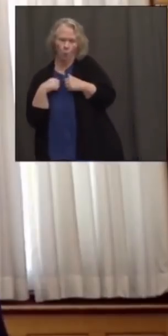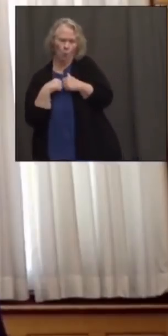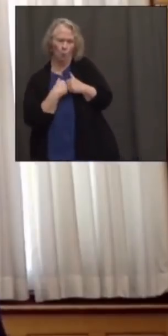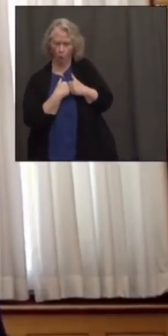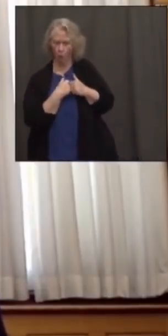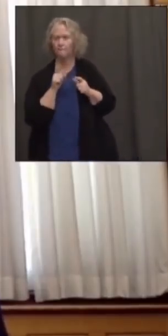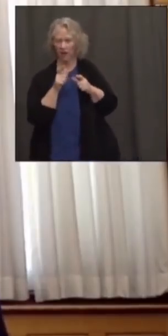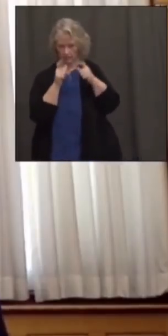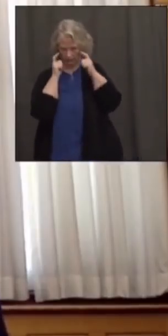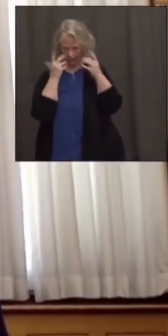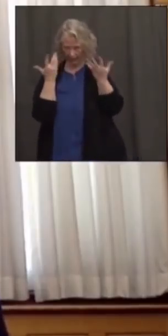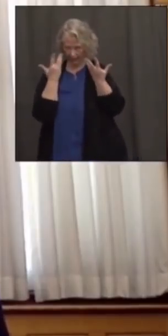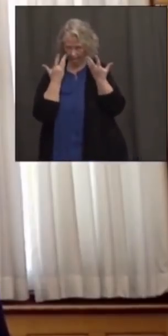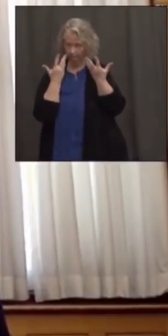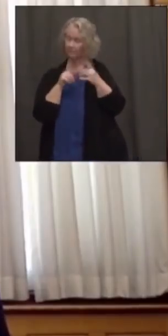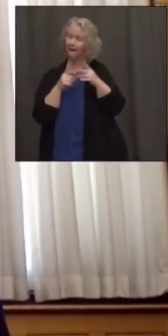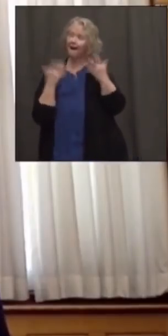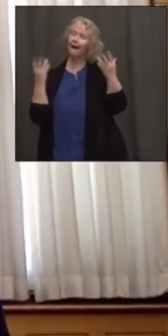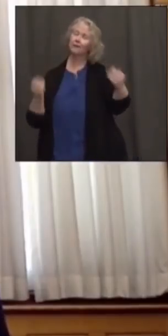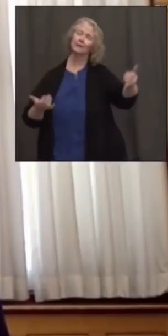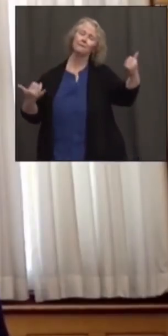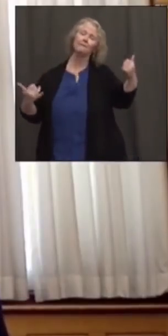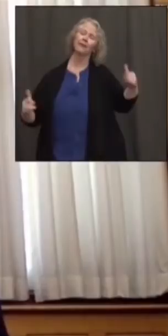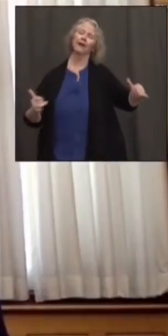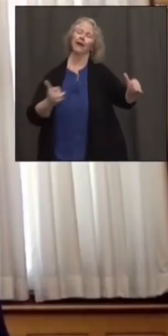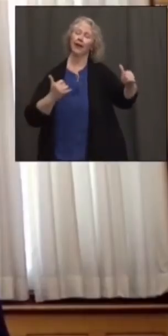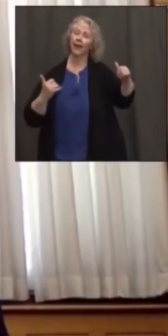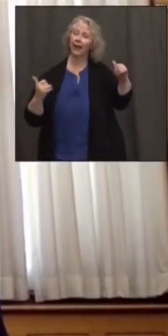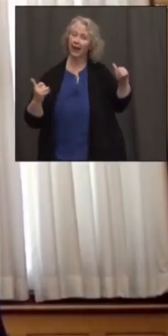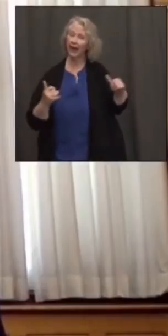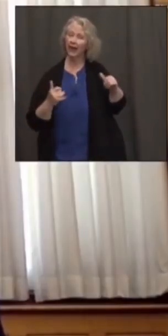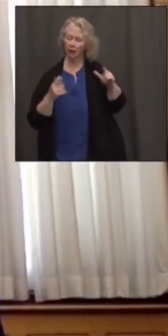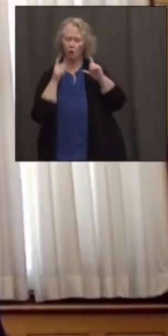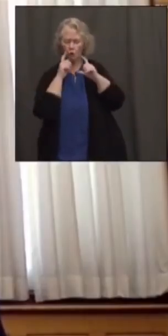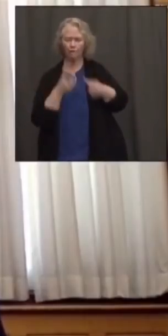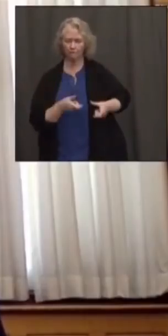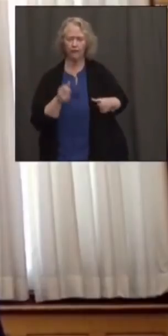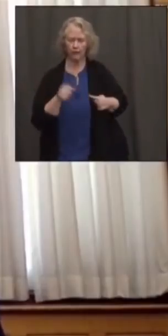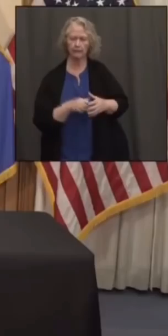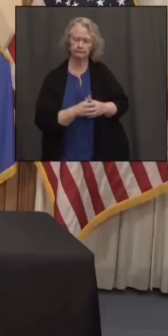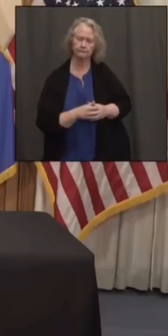they're outside playing, masks are no longer required.